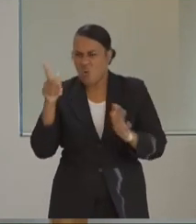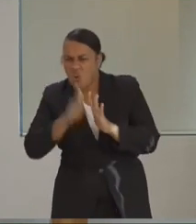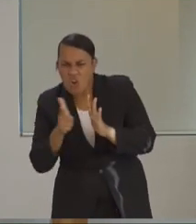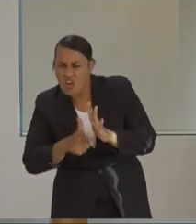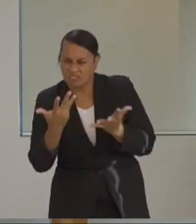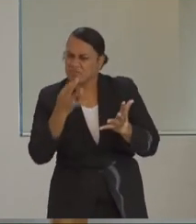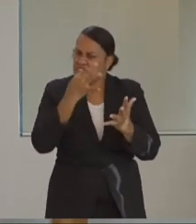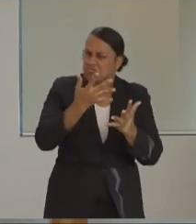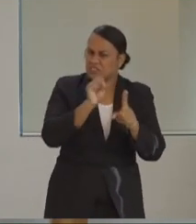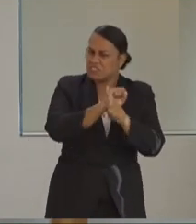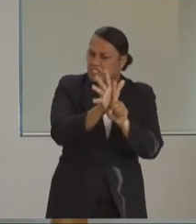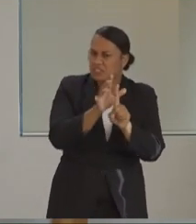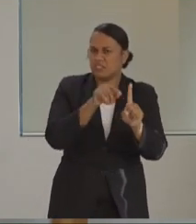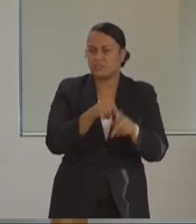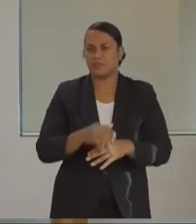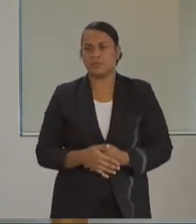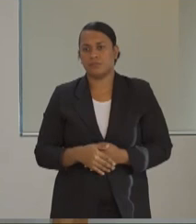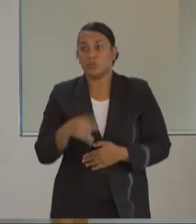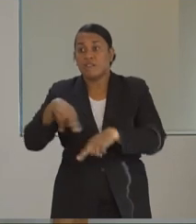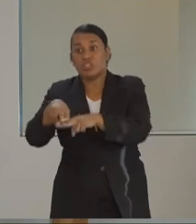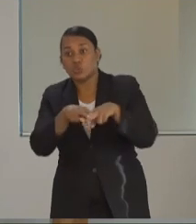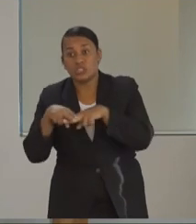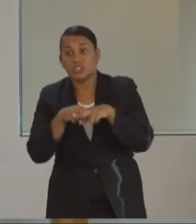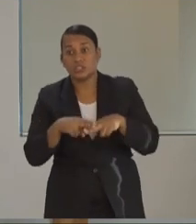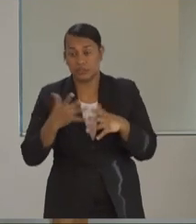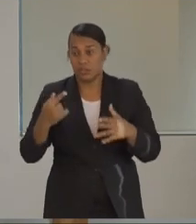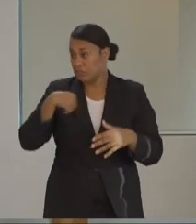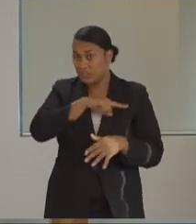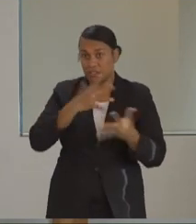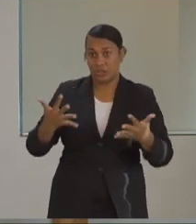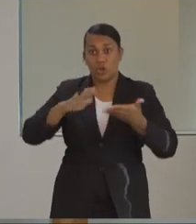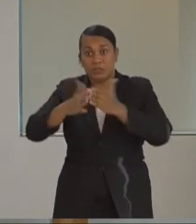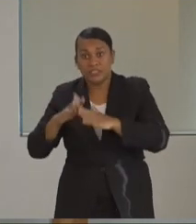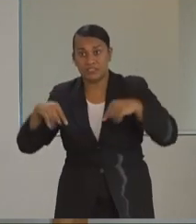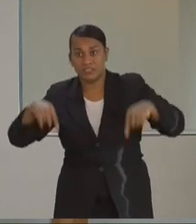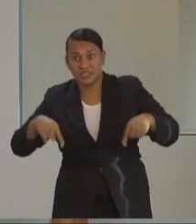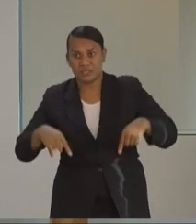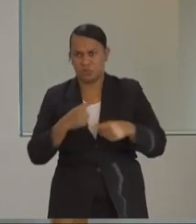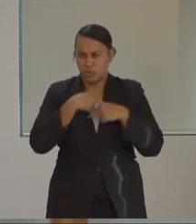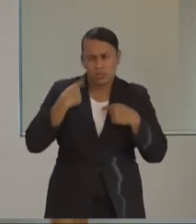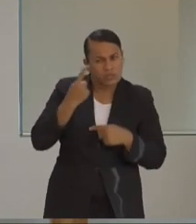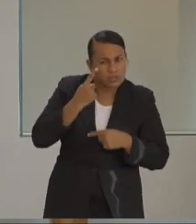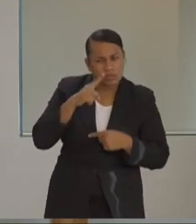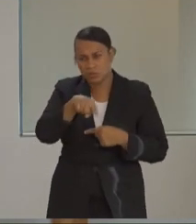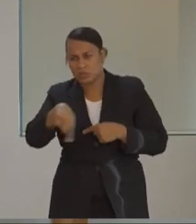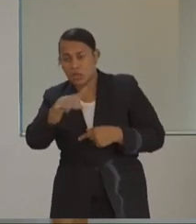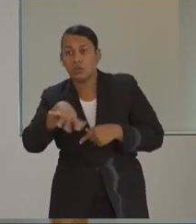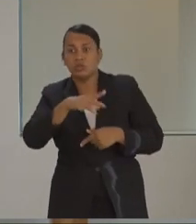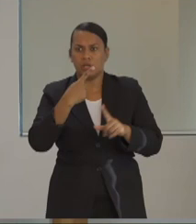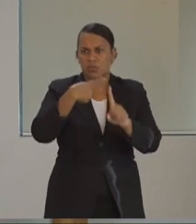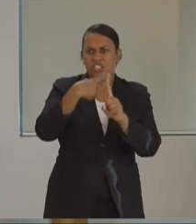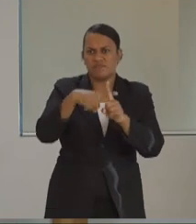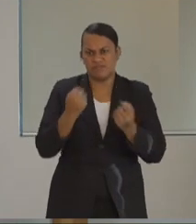but low. Remember also in the Fiji setting, what we are seeing is those who actually have a positive to the virus or